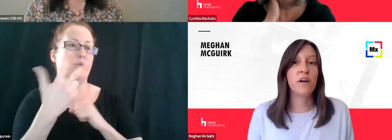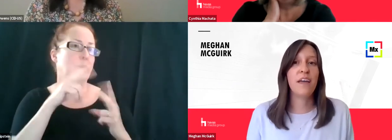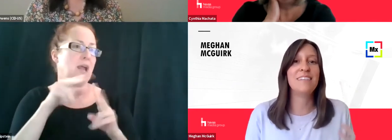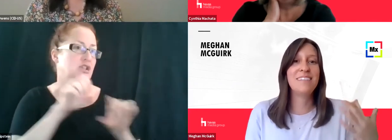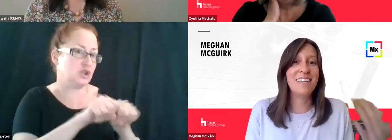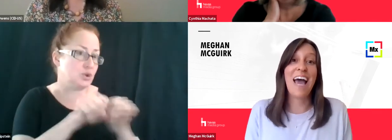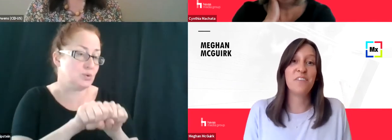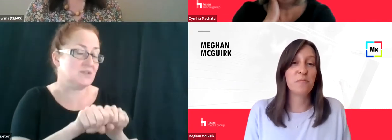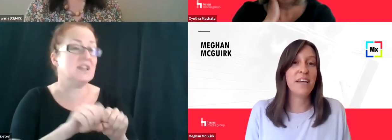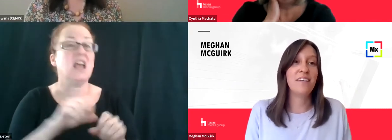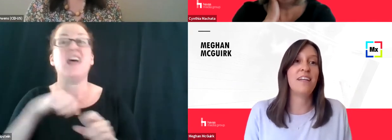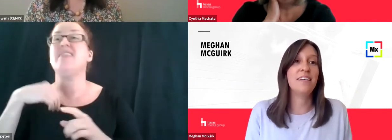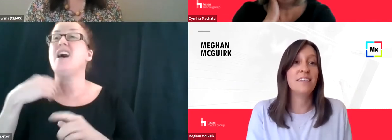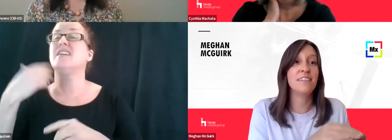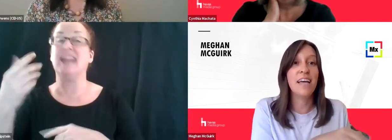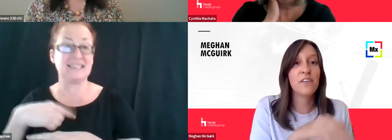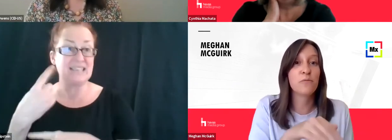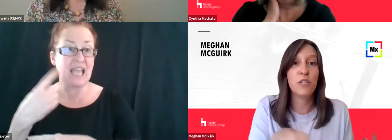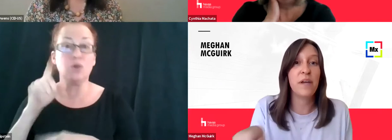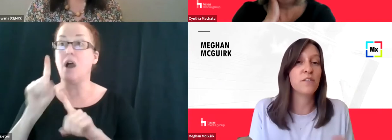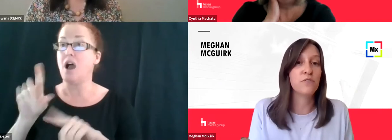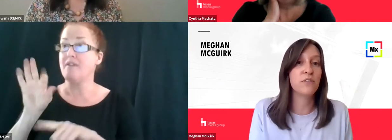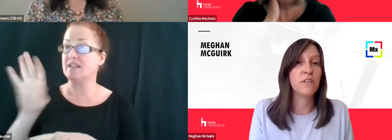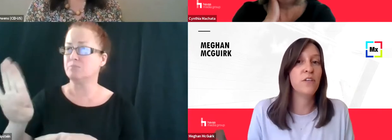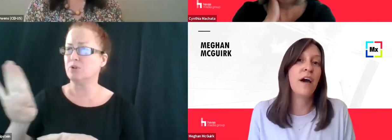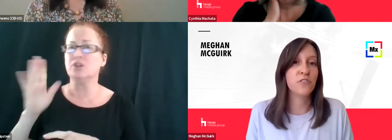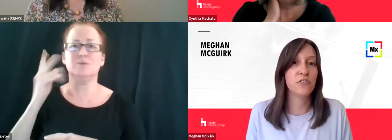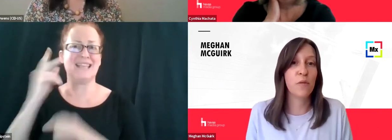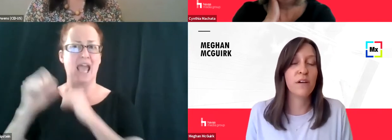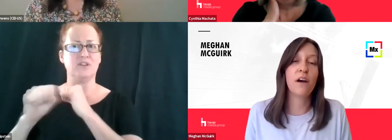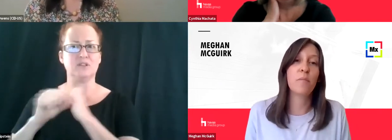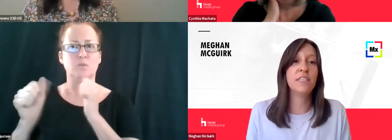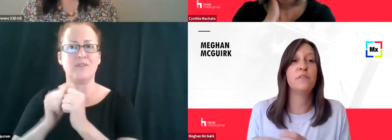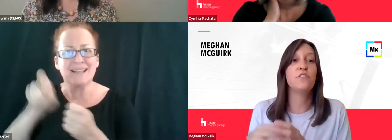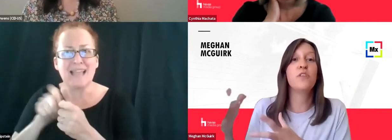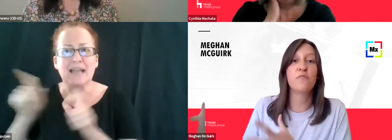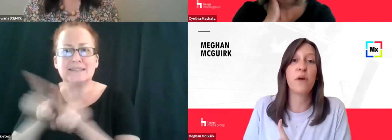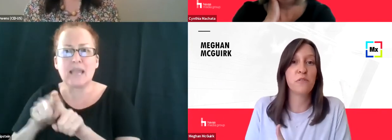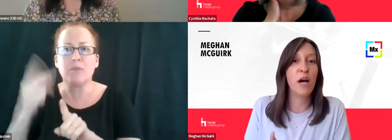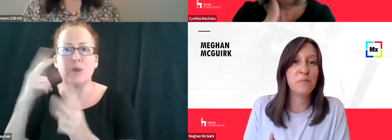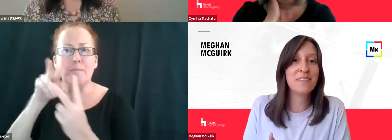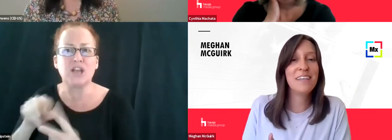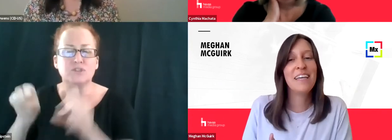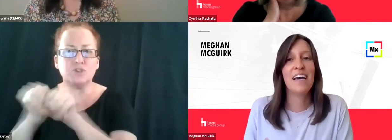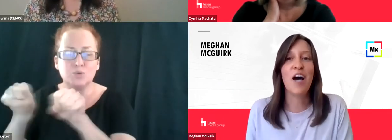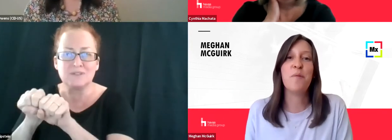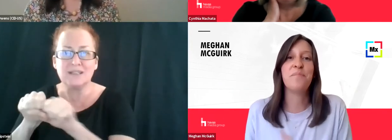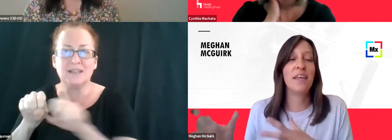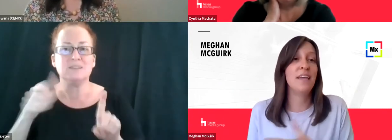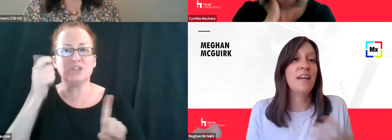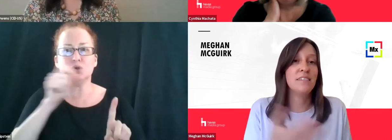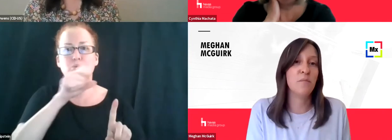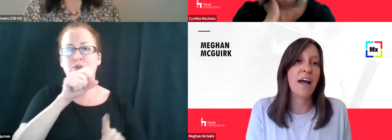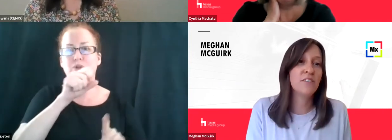Facebook and see an ad from Nike that has the exact three pairs of shoes that you had in your shopping cart, but that's because you left breadcrumbs, um,